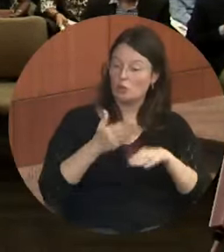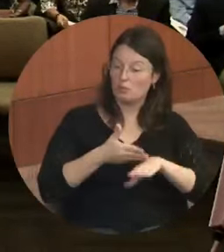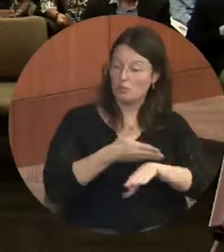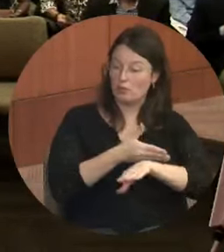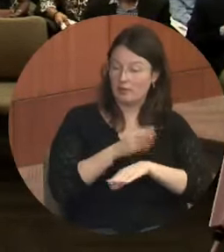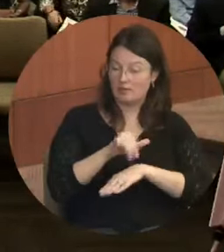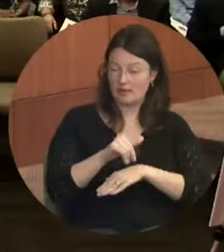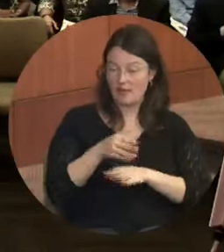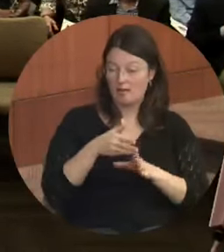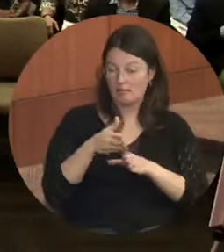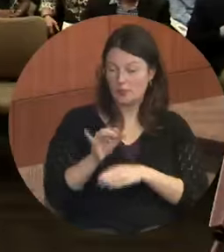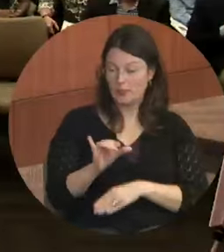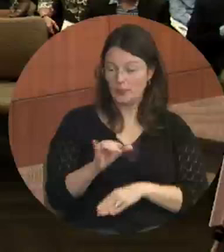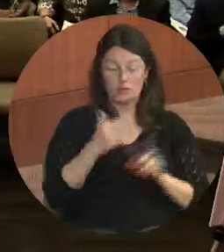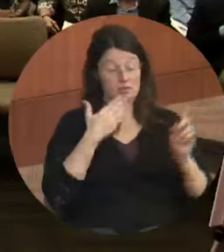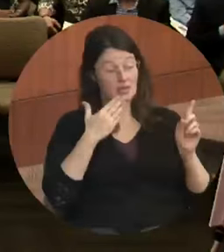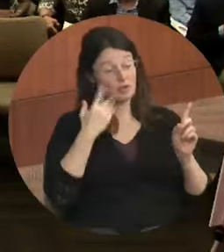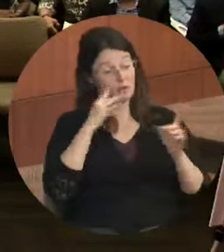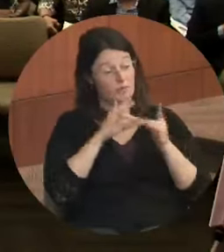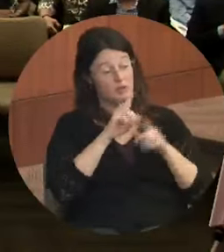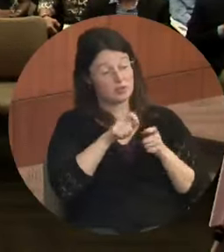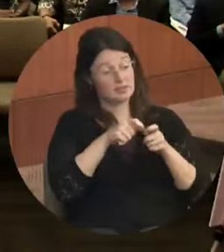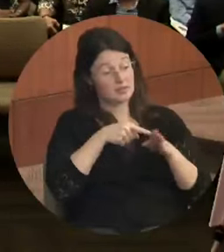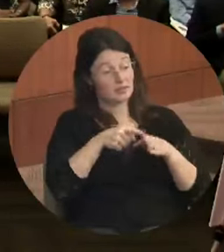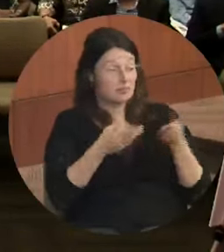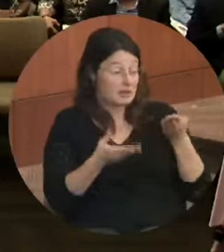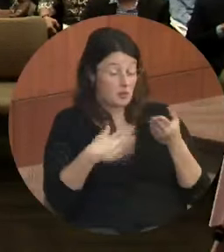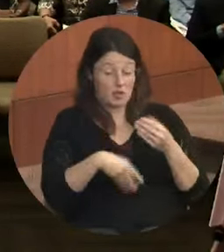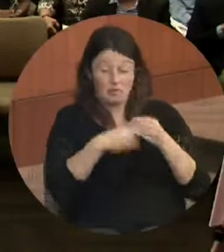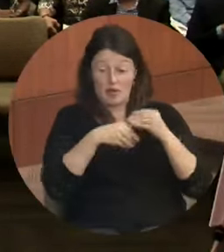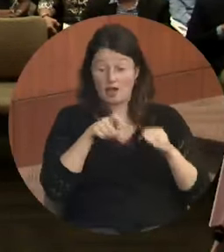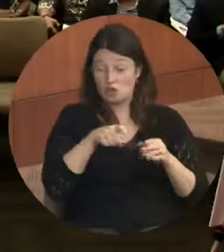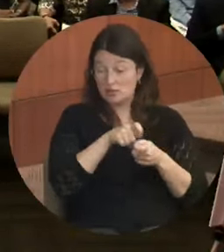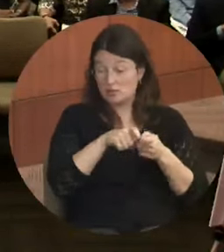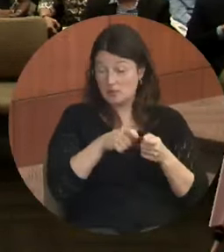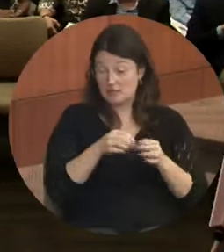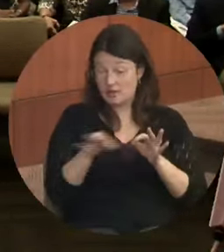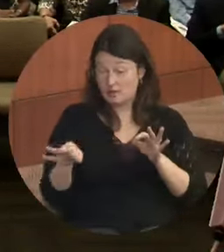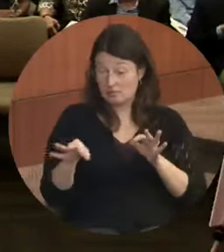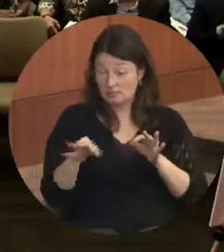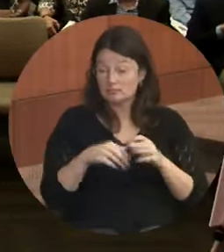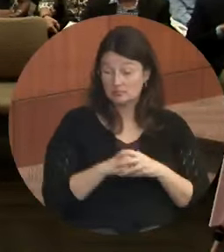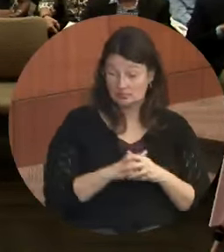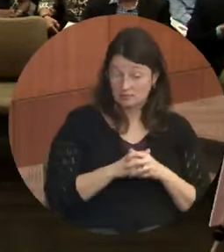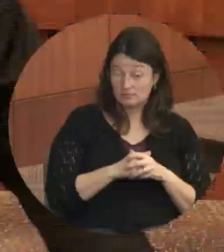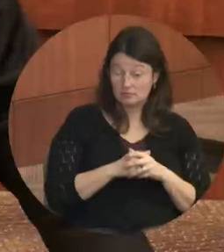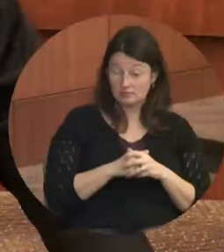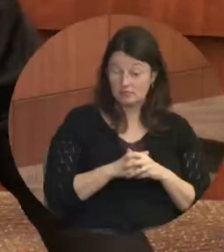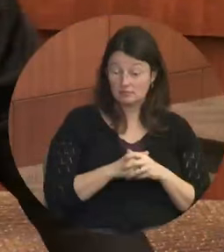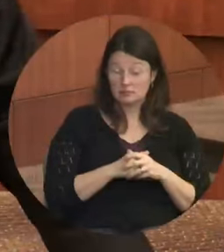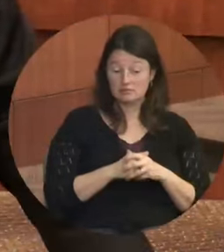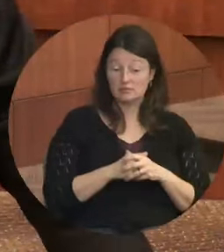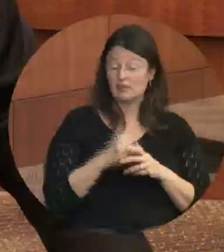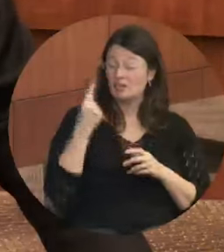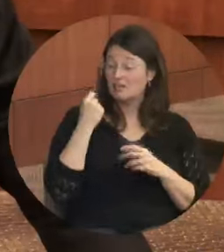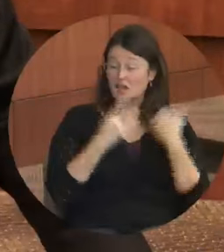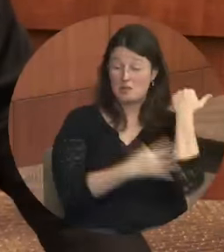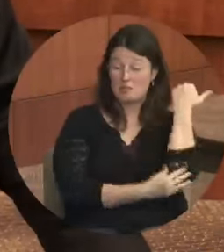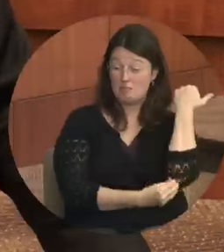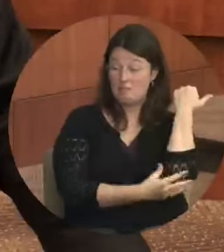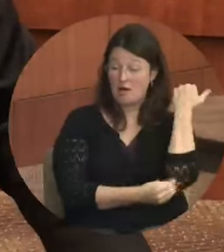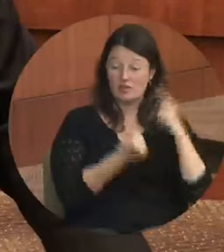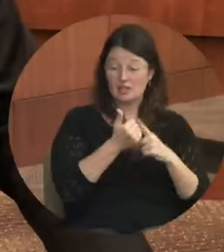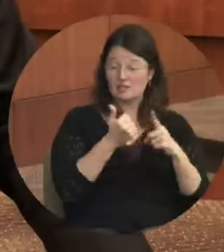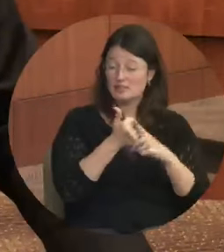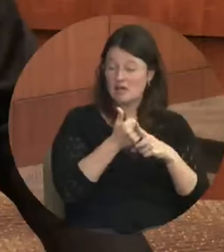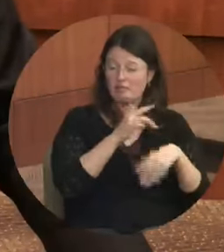mentioning it specifically. We probably should. Uh, it certainly does. And the thing about poverty, you know, it hits every group